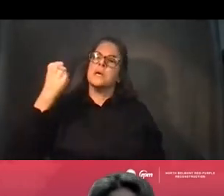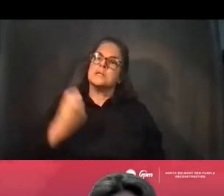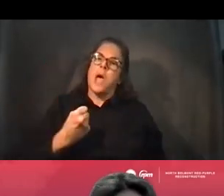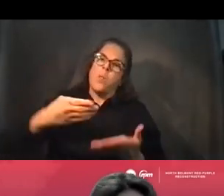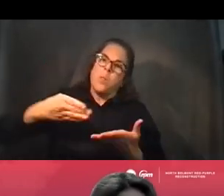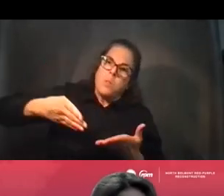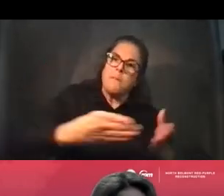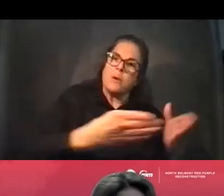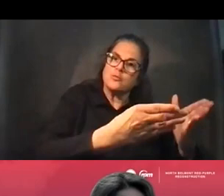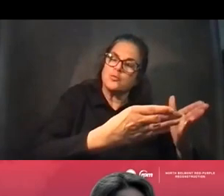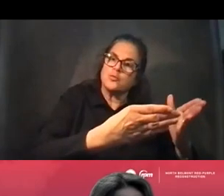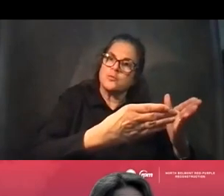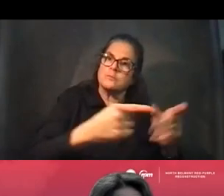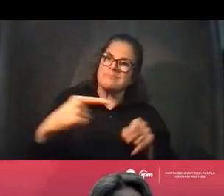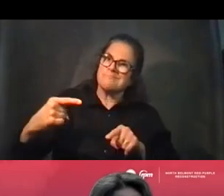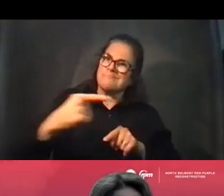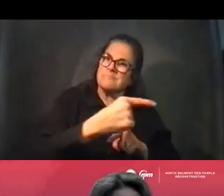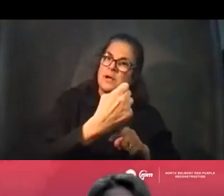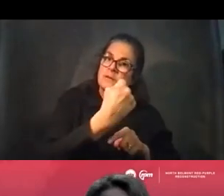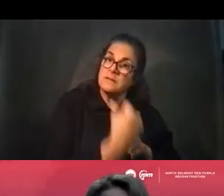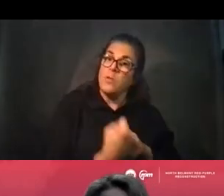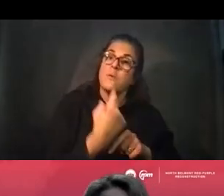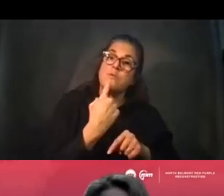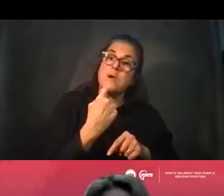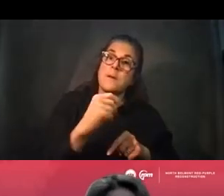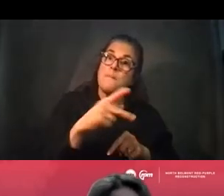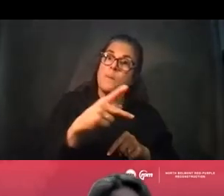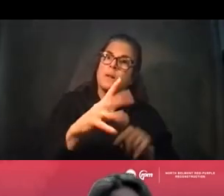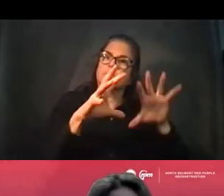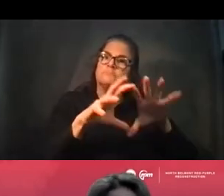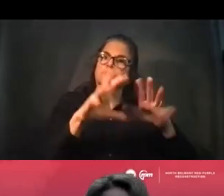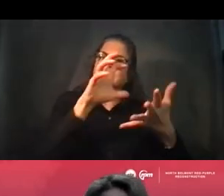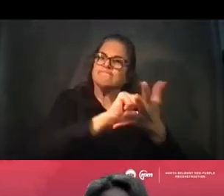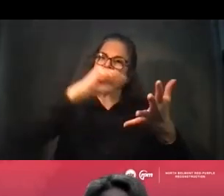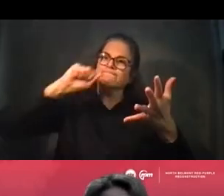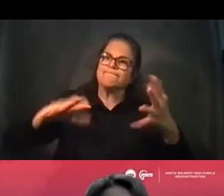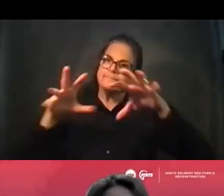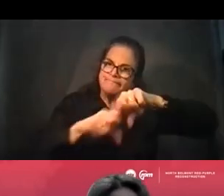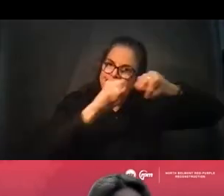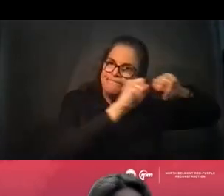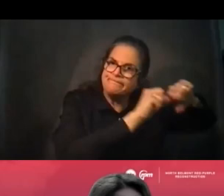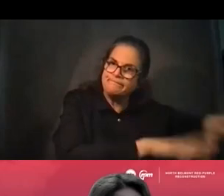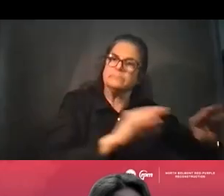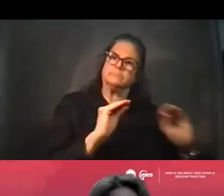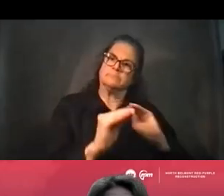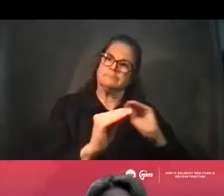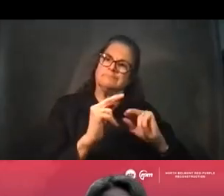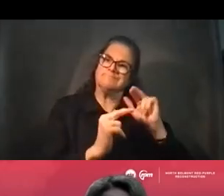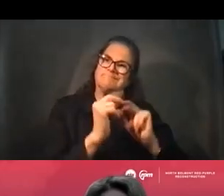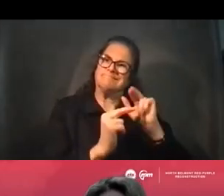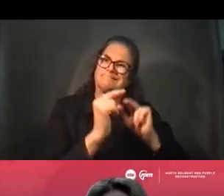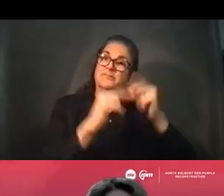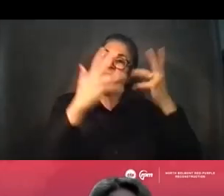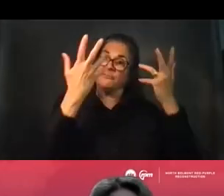southbound red and purple line tracks. And then once those are rebuilt, we will do the same on the northbound tracks.